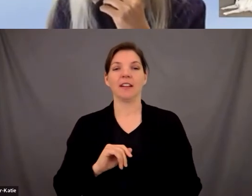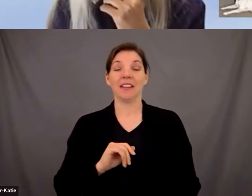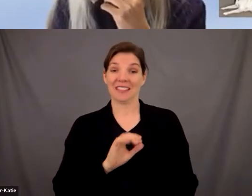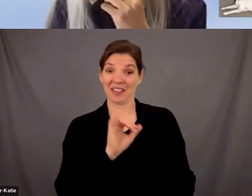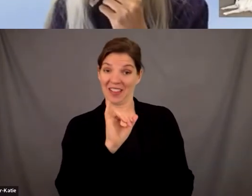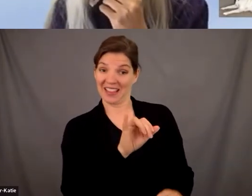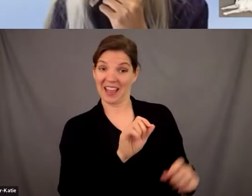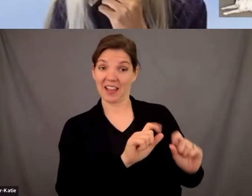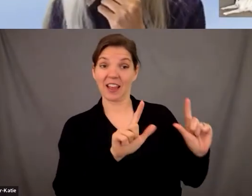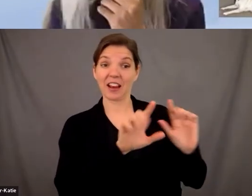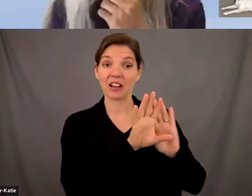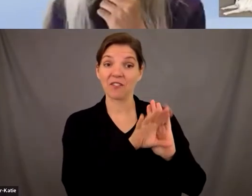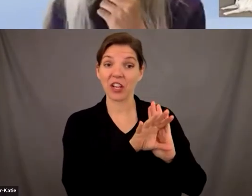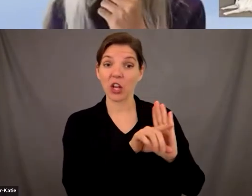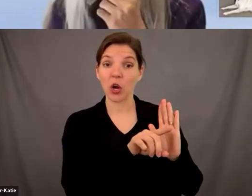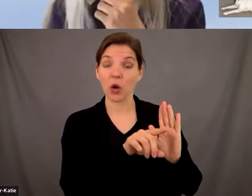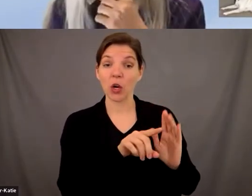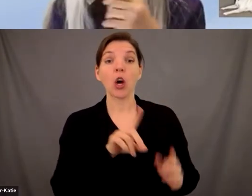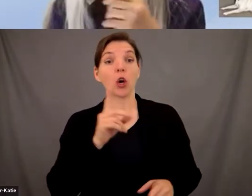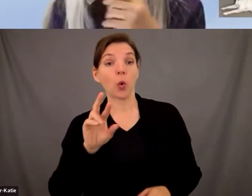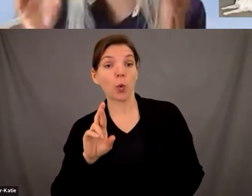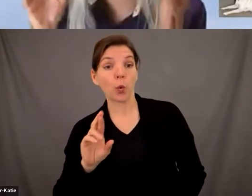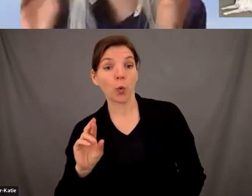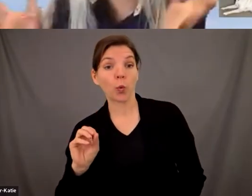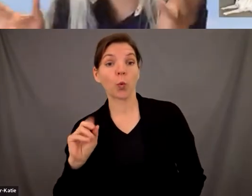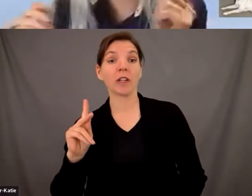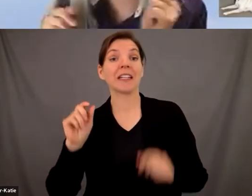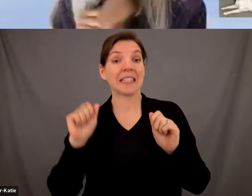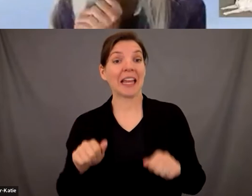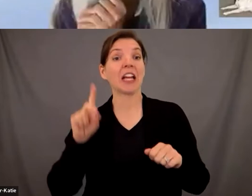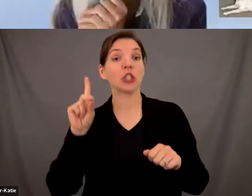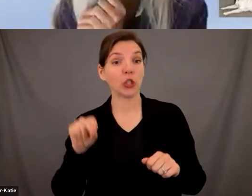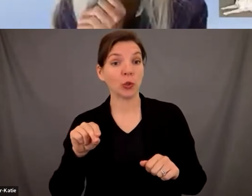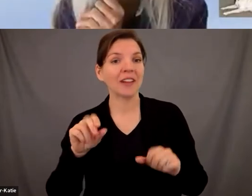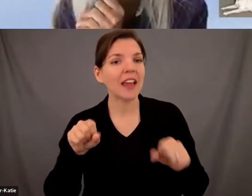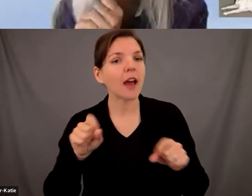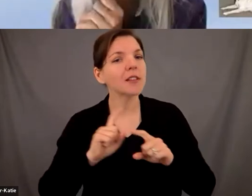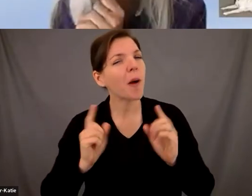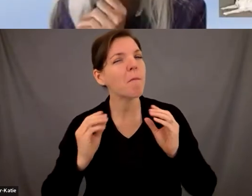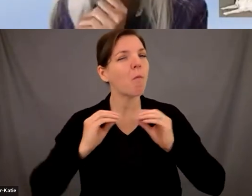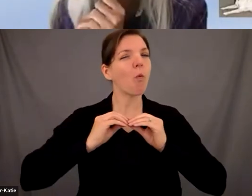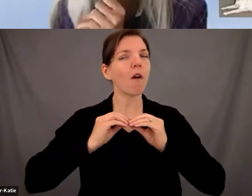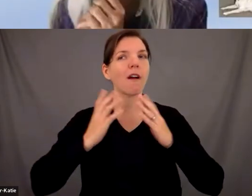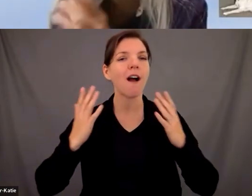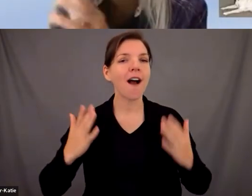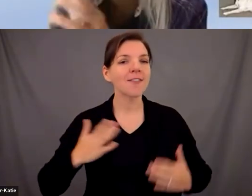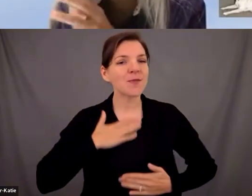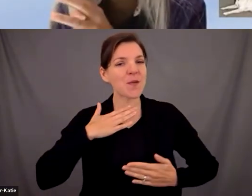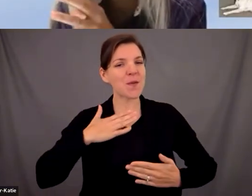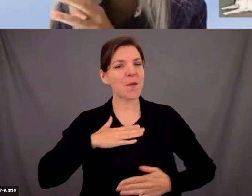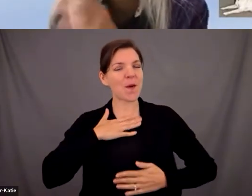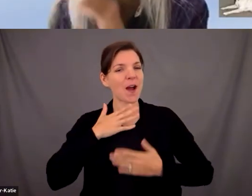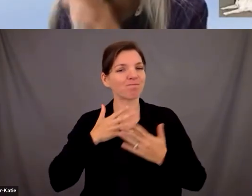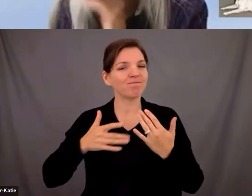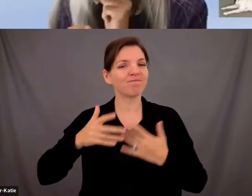is it shows not just some of the things that we can do for don but the joy that that dog brings to the household and it's not